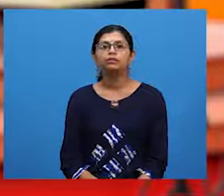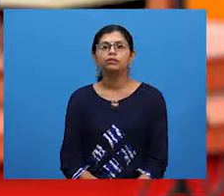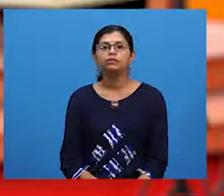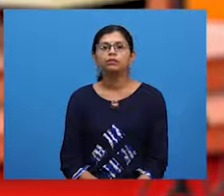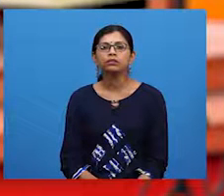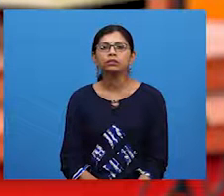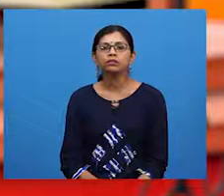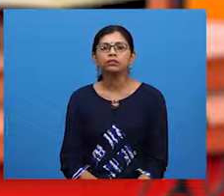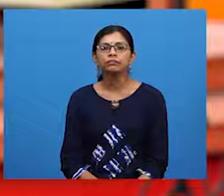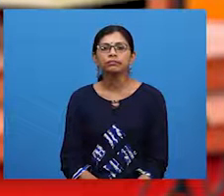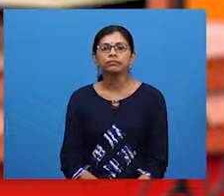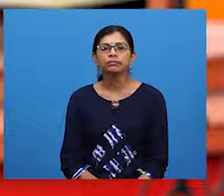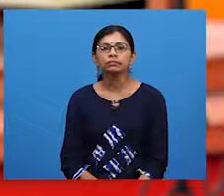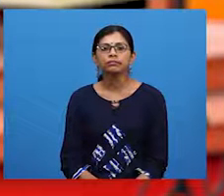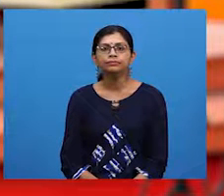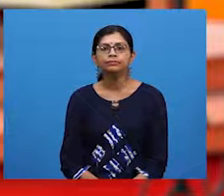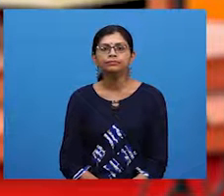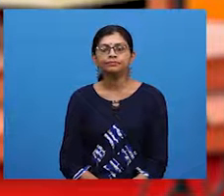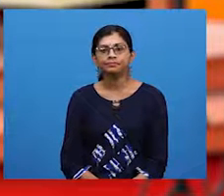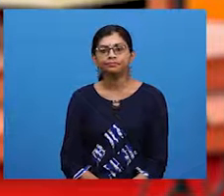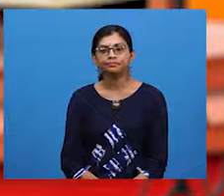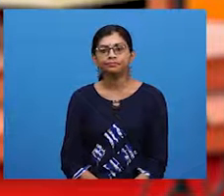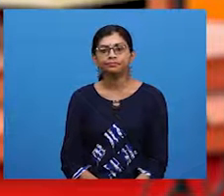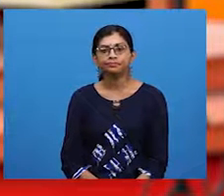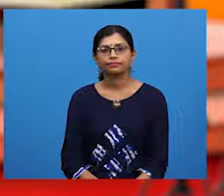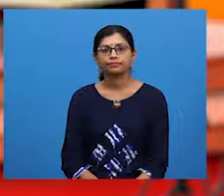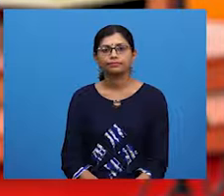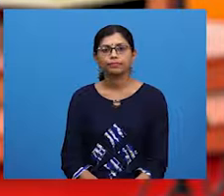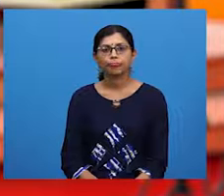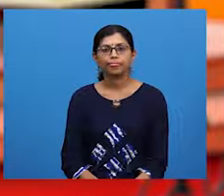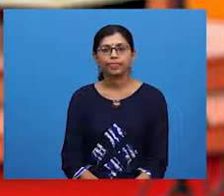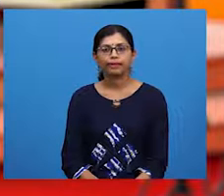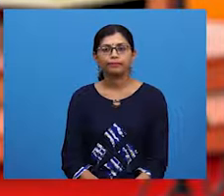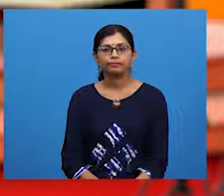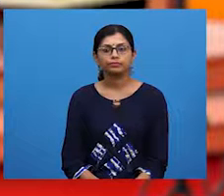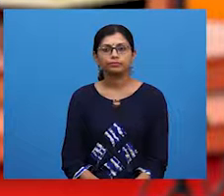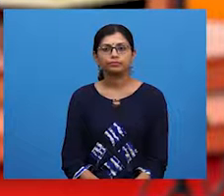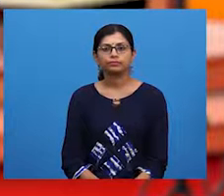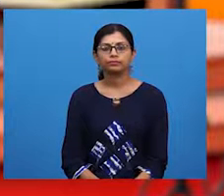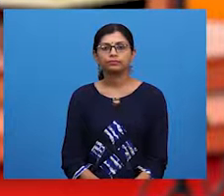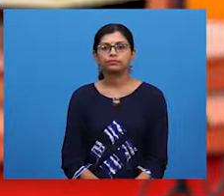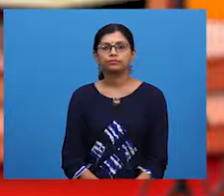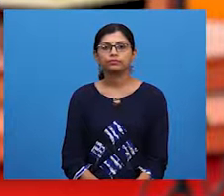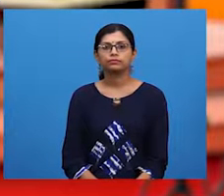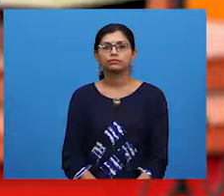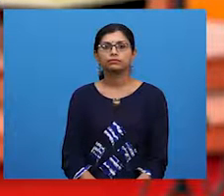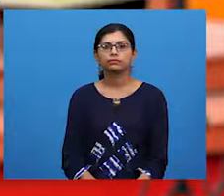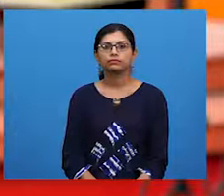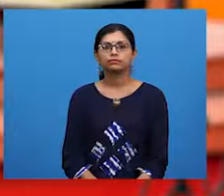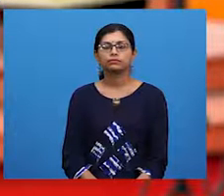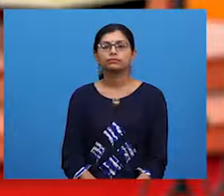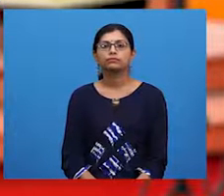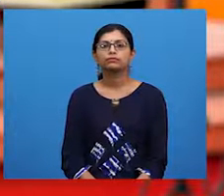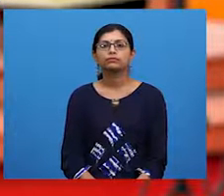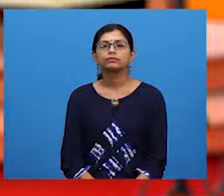introduce themselves. Now, who would like to start? Thank you, Julia. Hi,